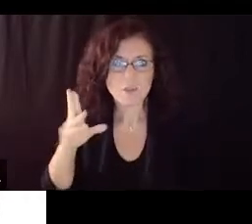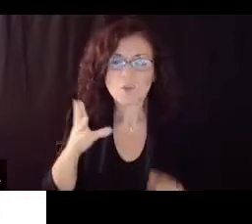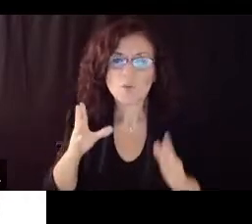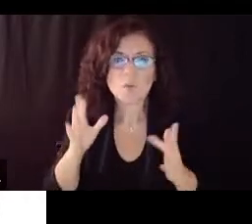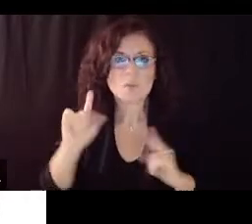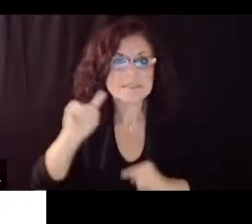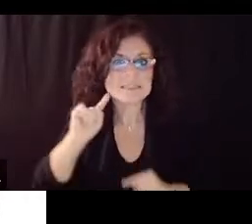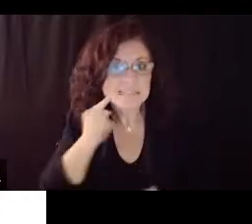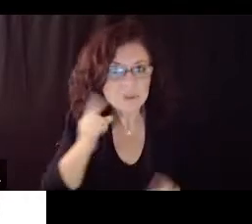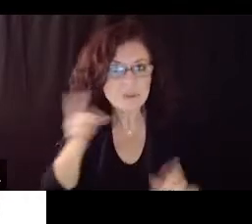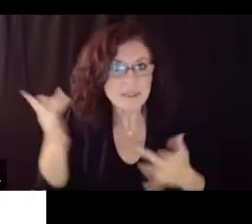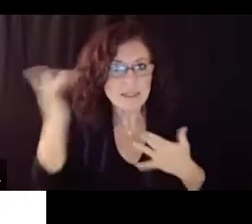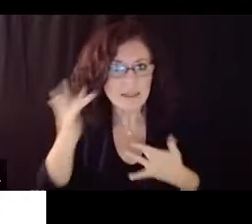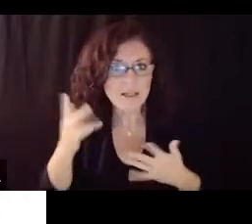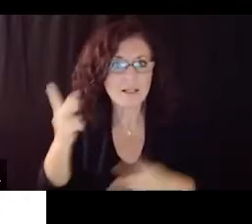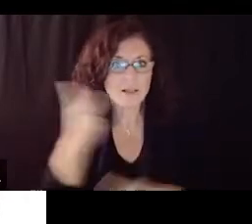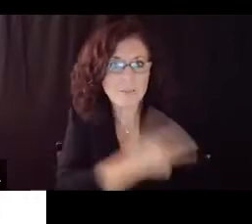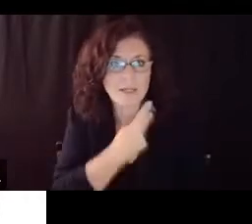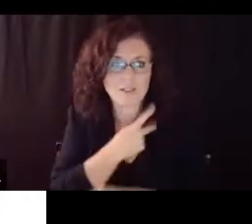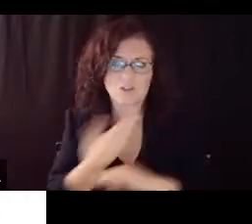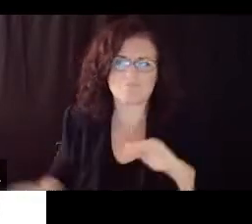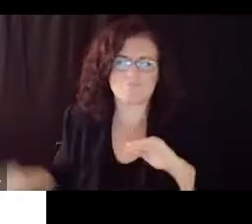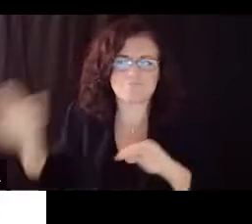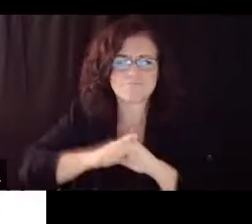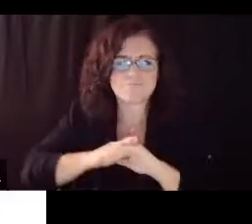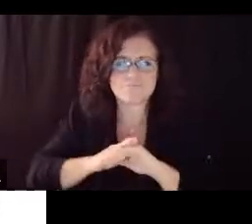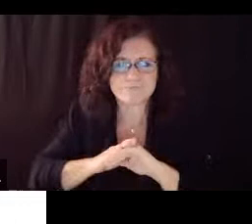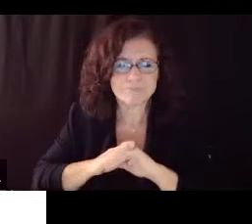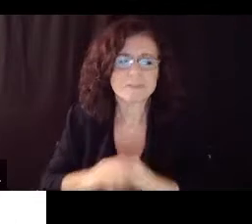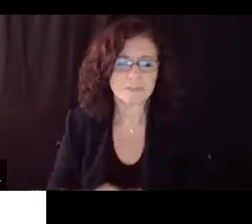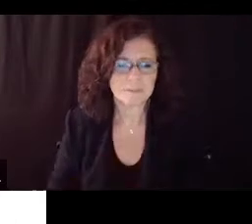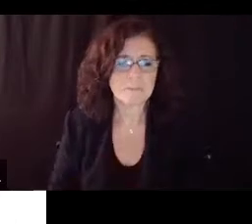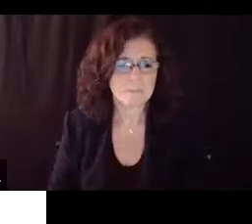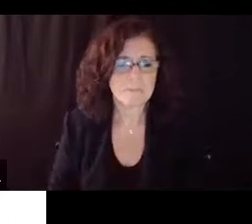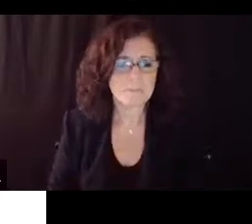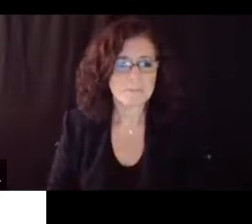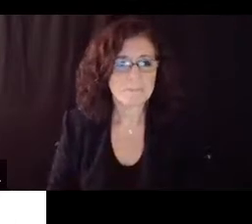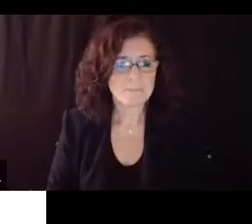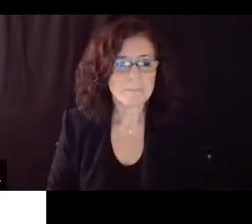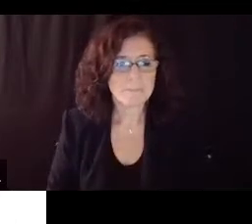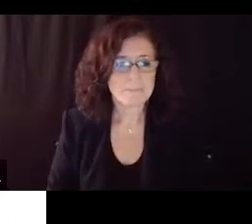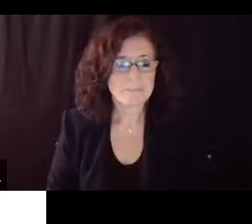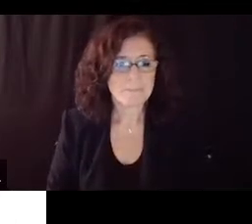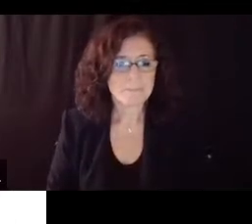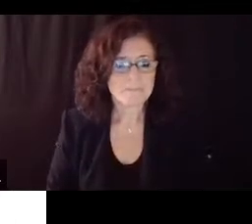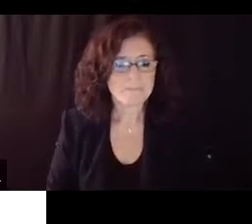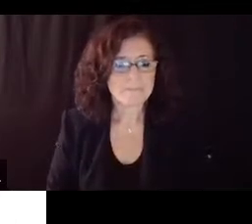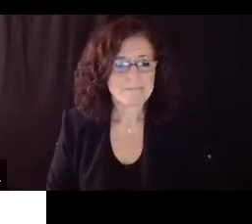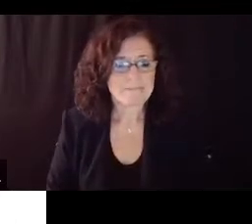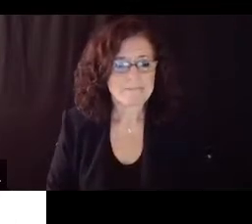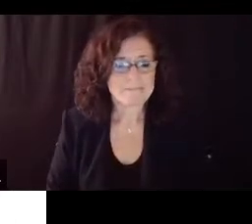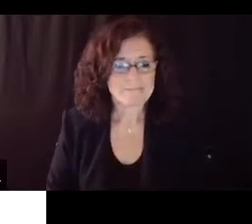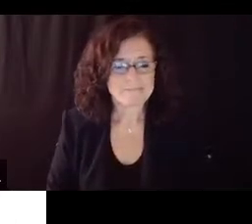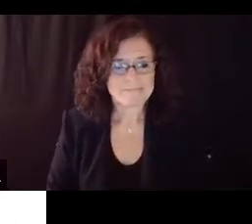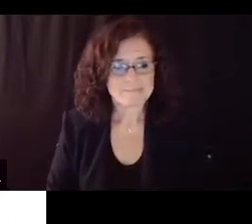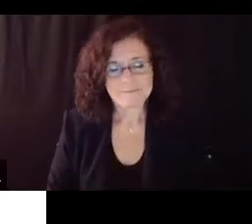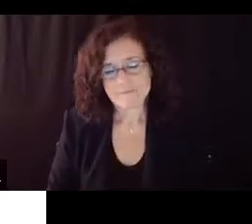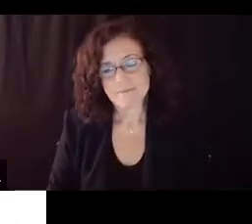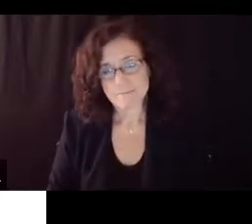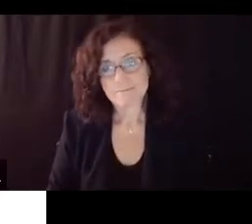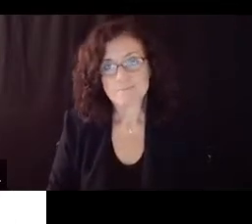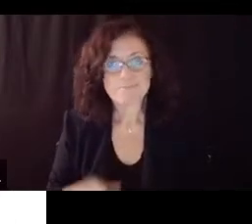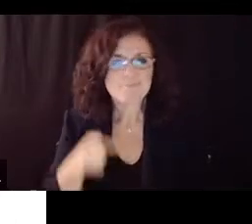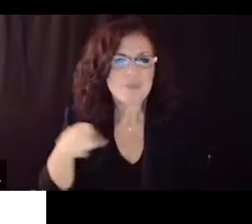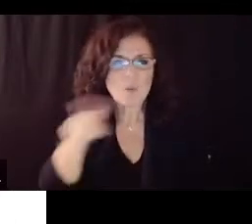the numbers are hitting a place where I think we will all see in the news